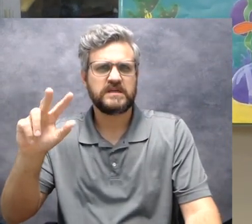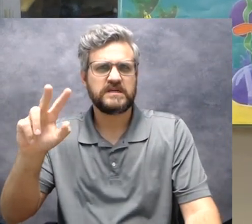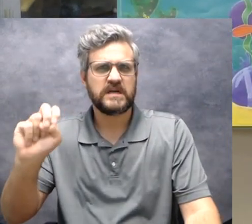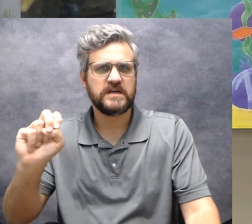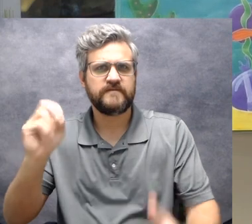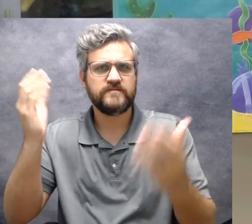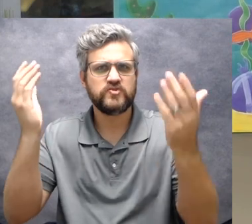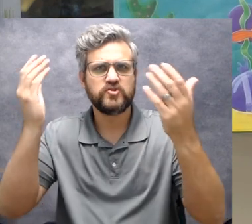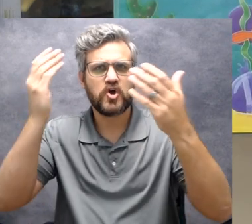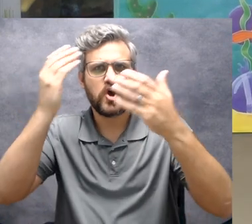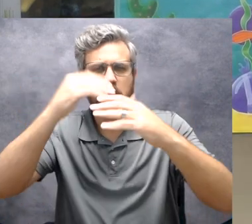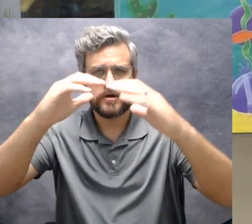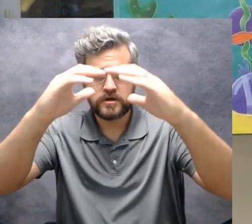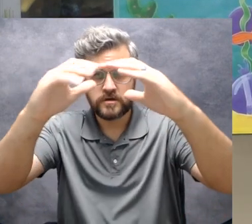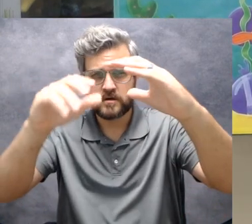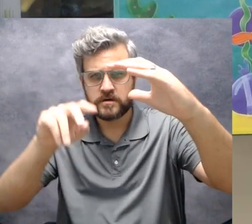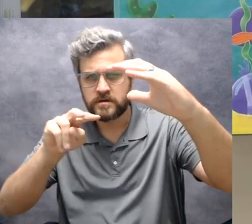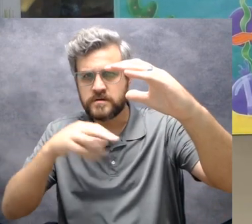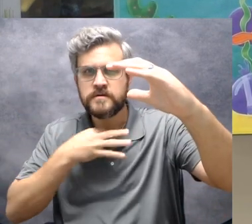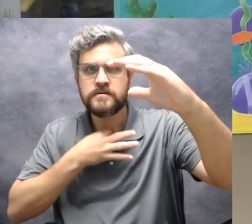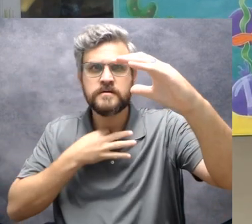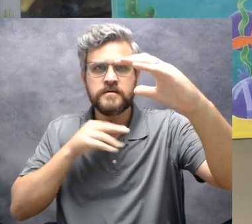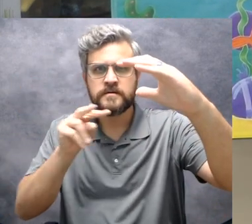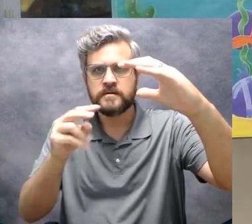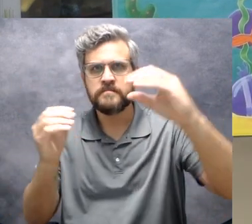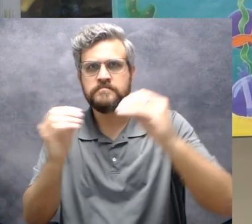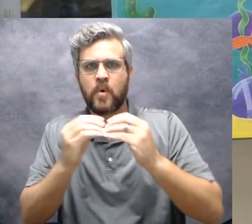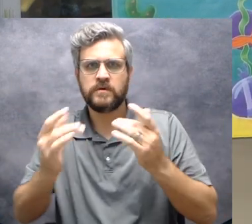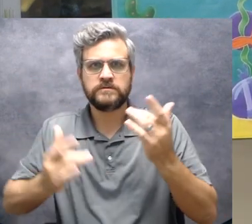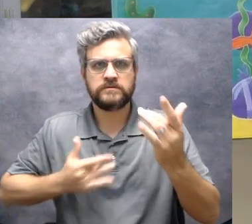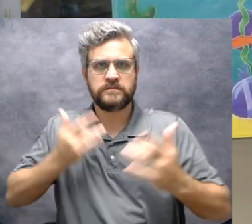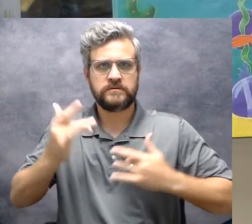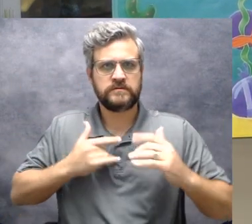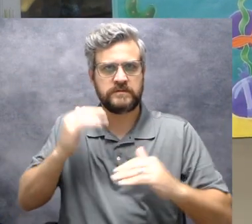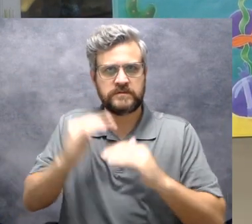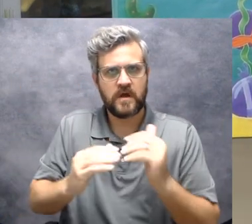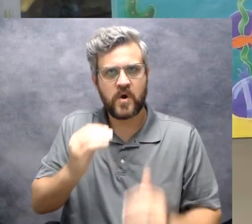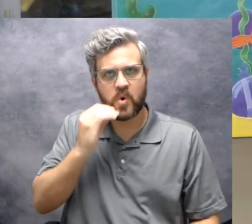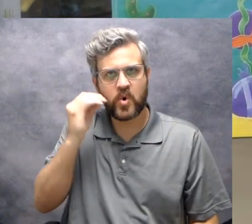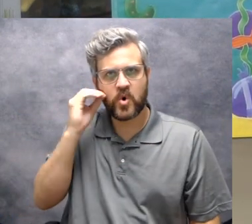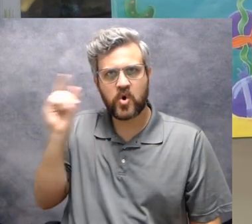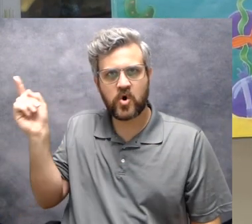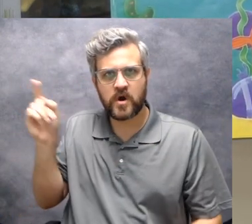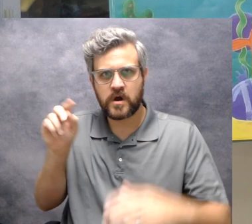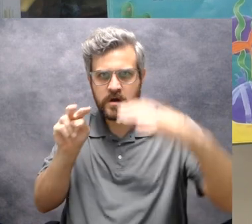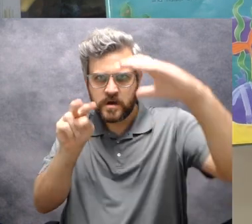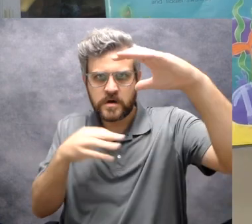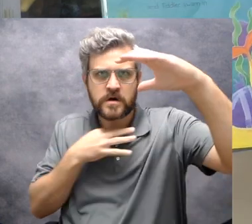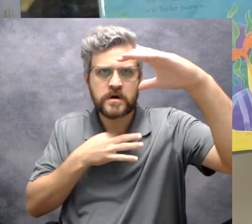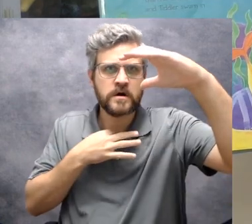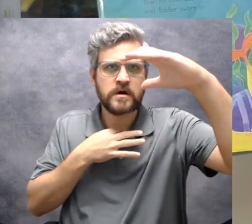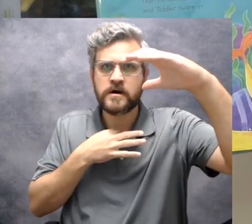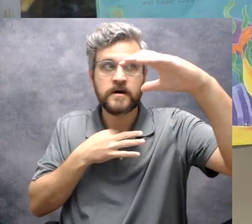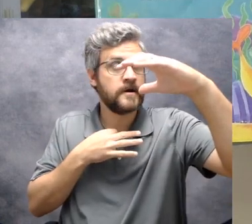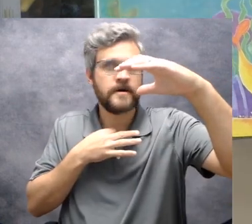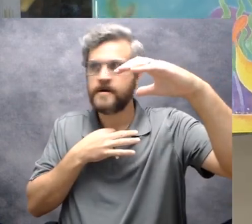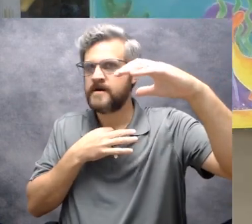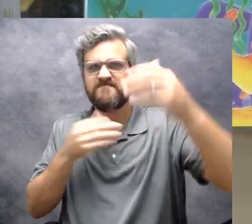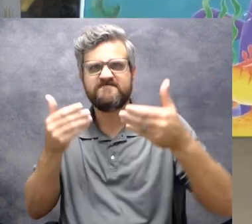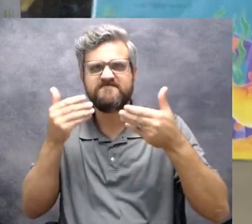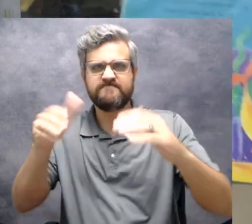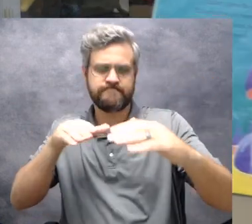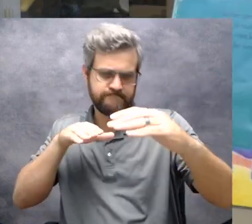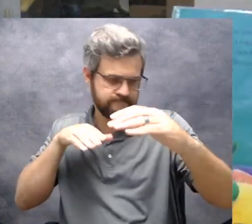it looked much more exciting than he the cave he came from and tiddler swam